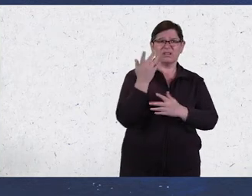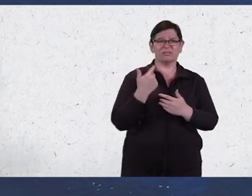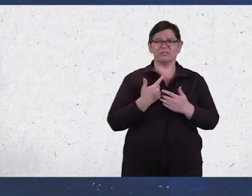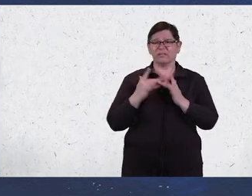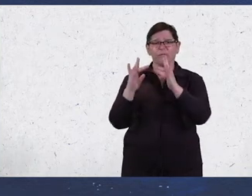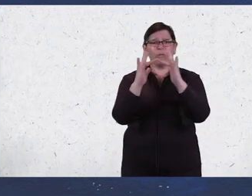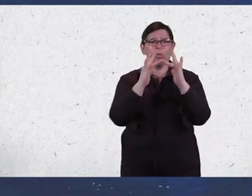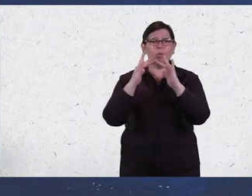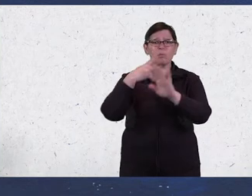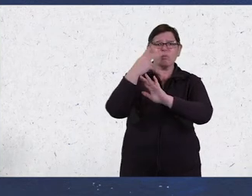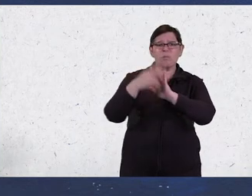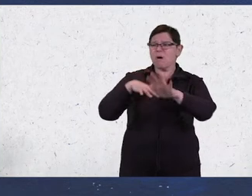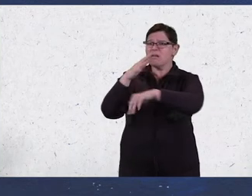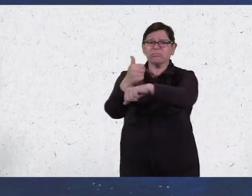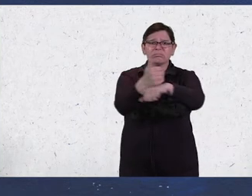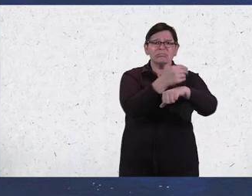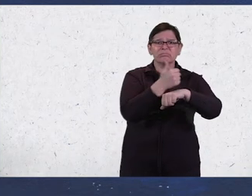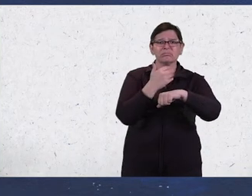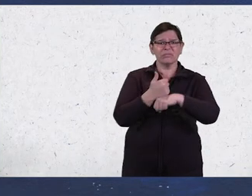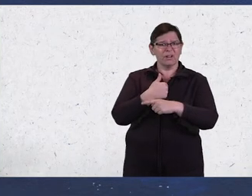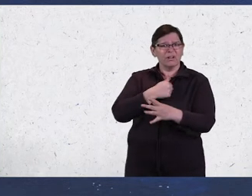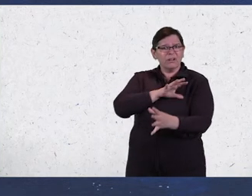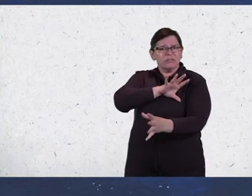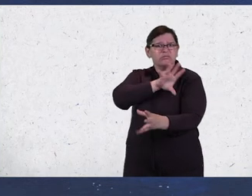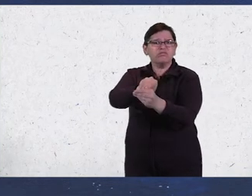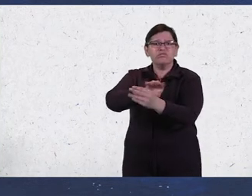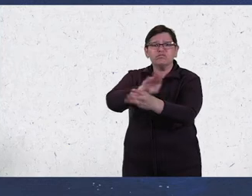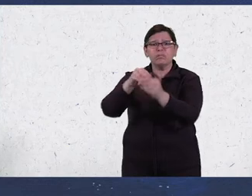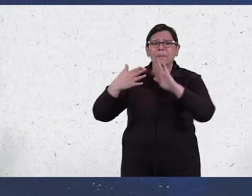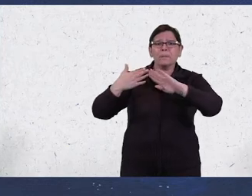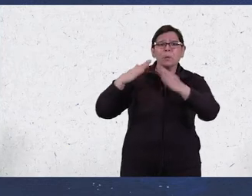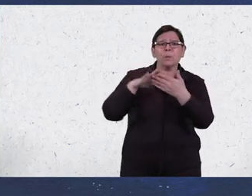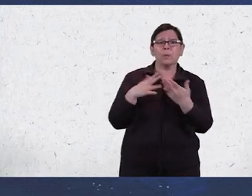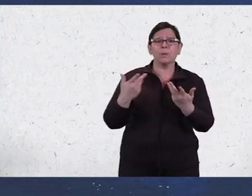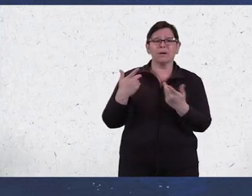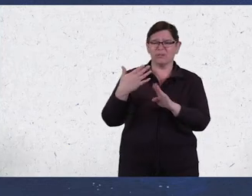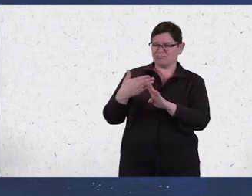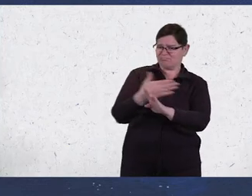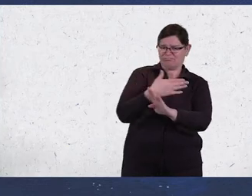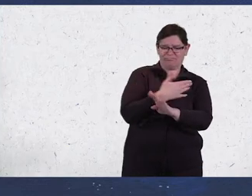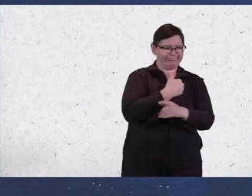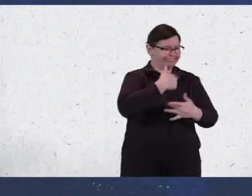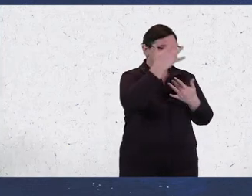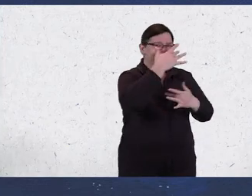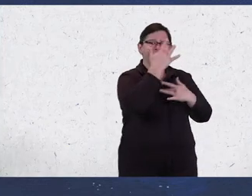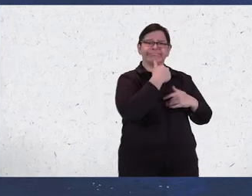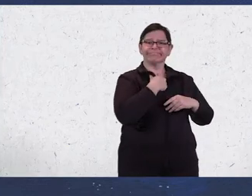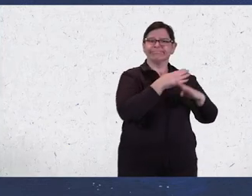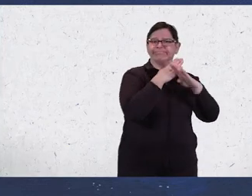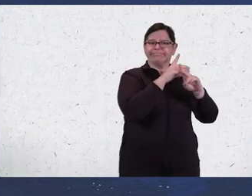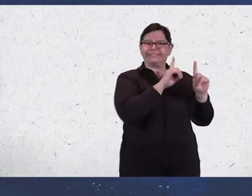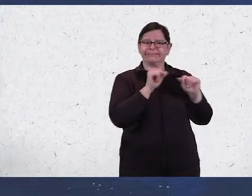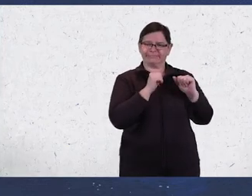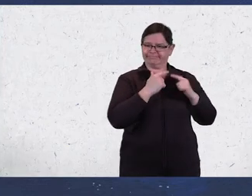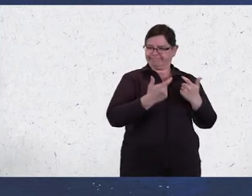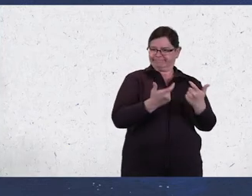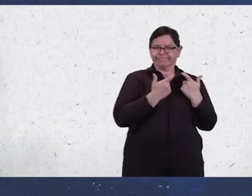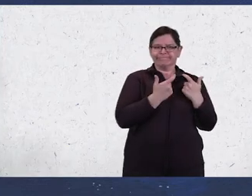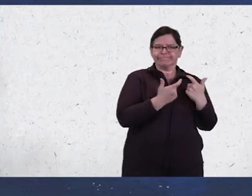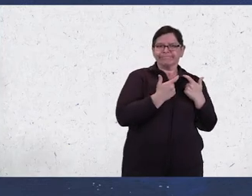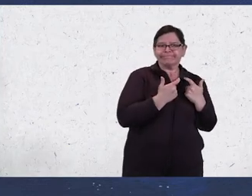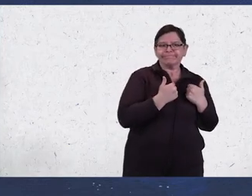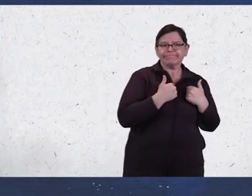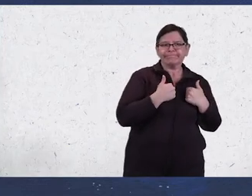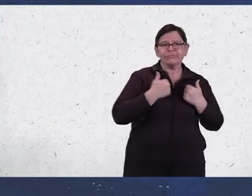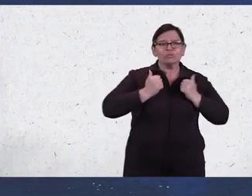Virtual programs saw me included in my community In ways I could not do When my illness or disabilities limited me I tried new